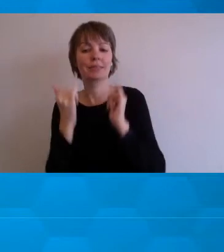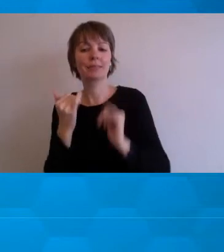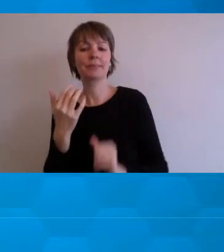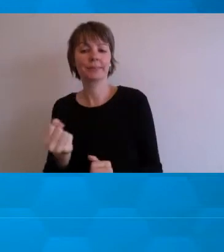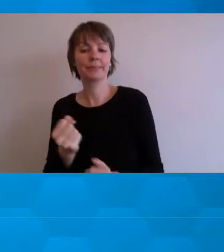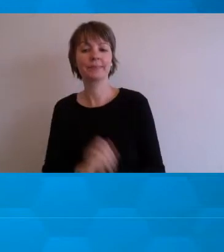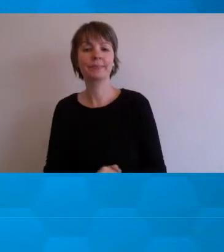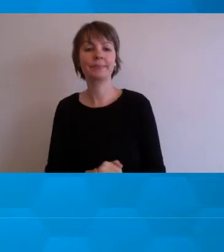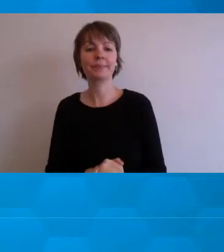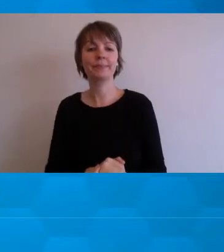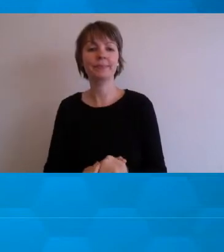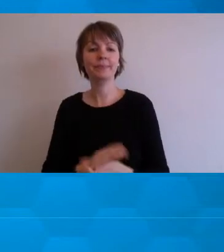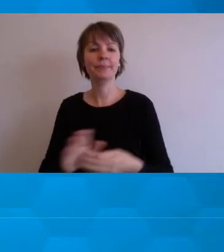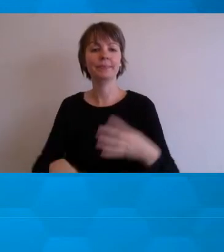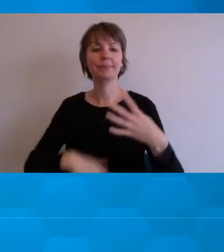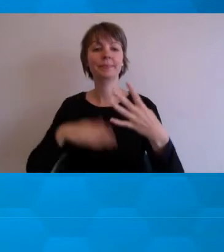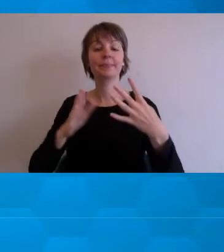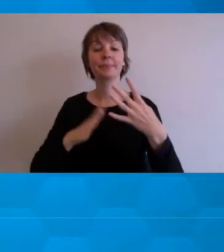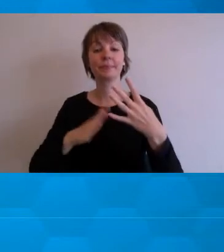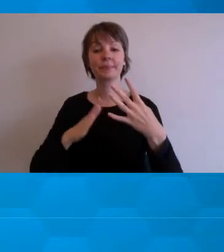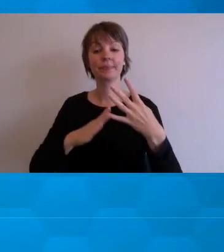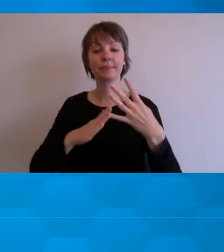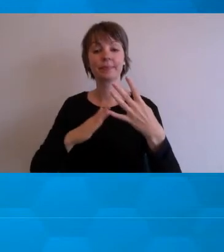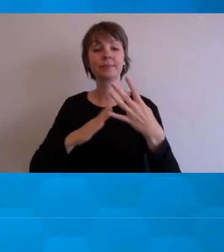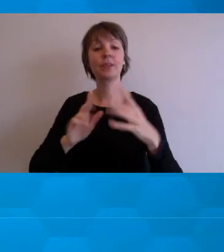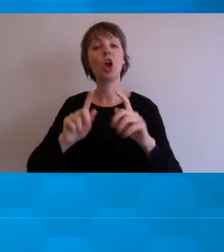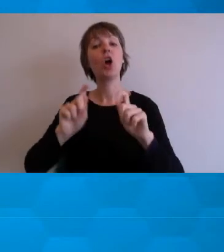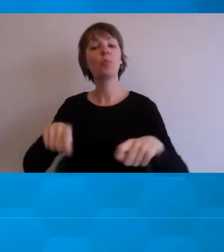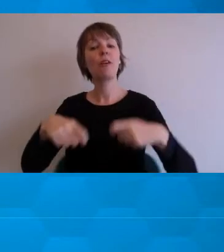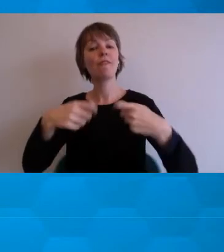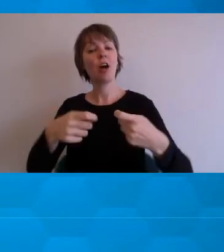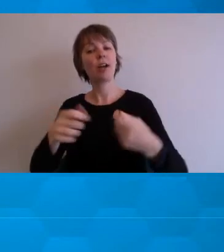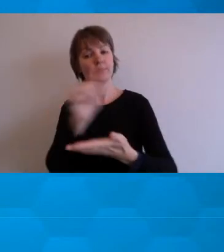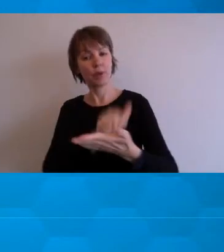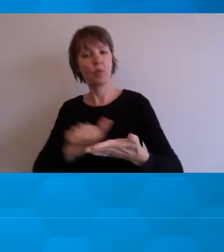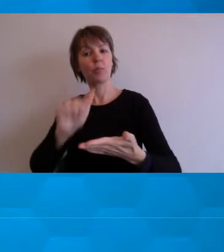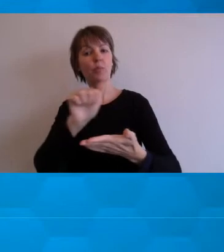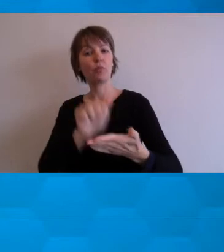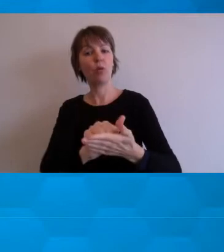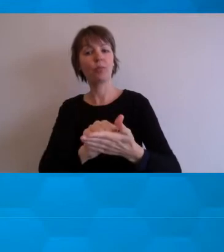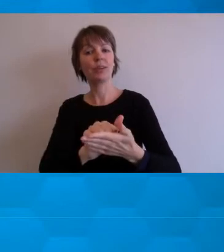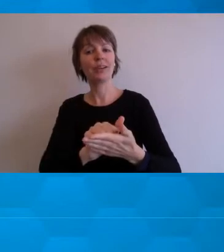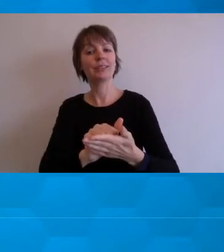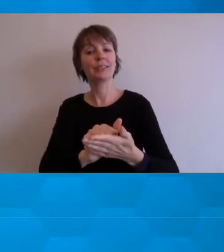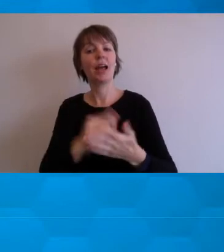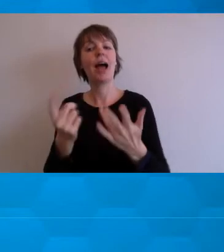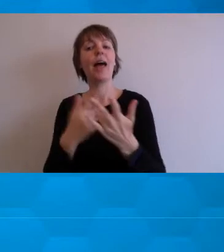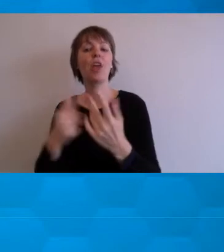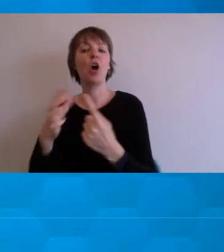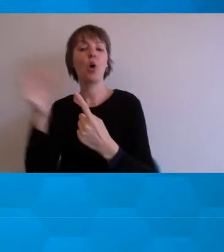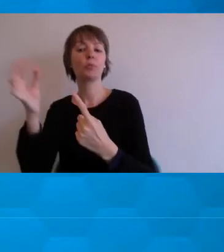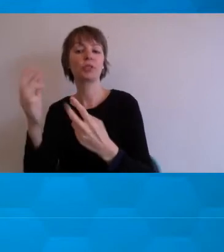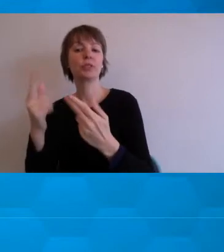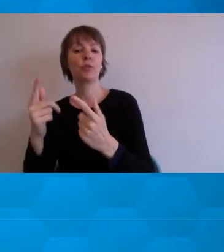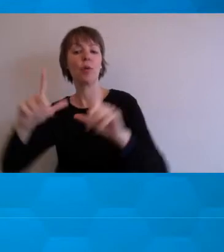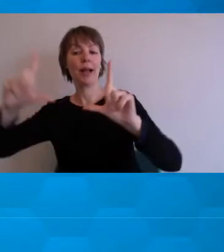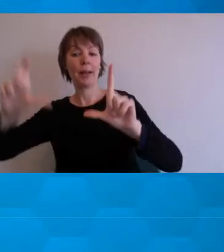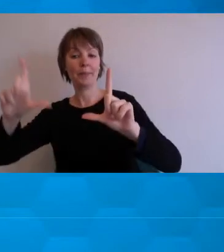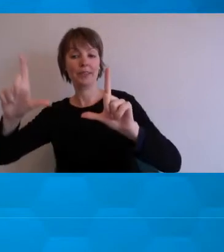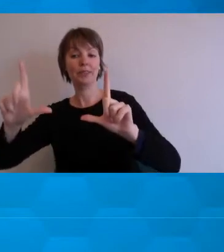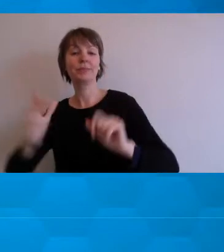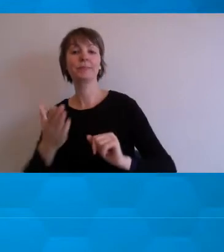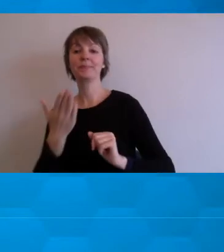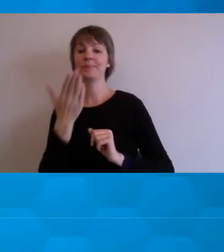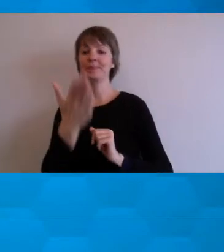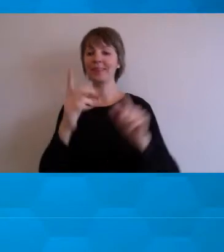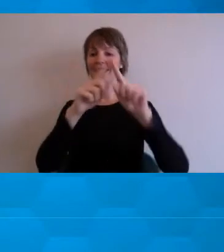Tip number four. Provide suitable image alternatives. On this slide, there's an image of a student